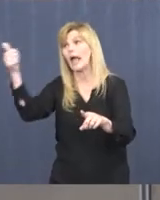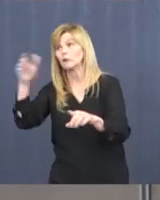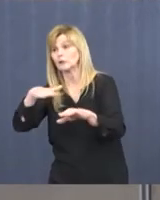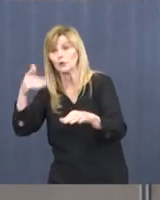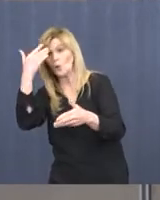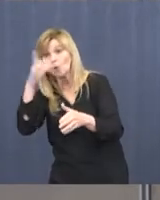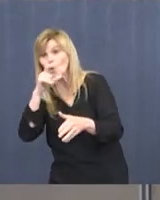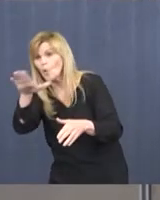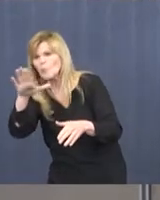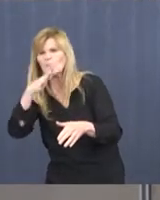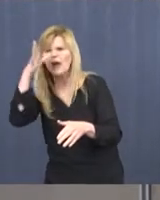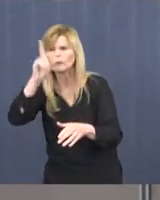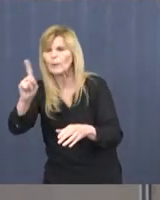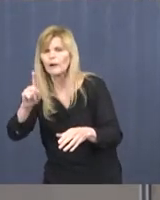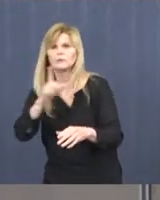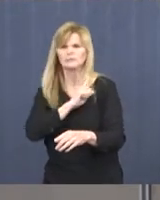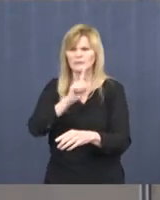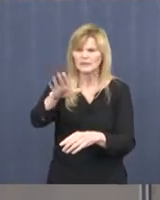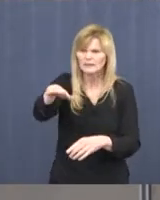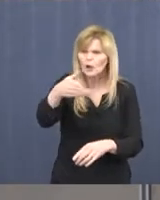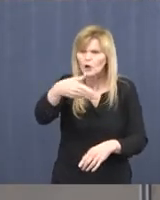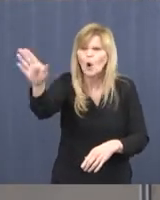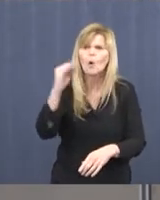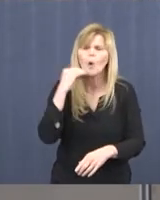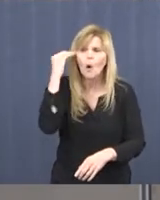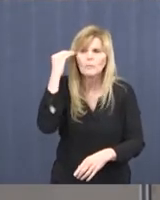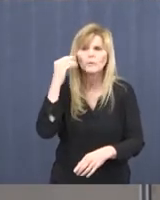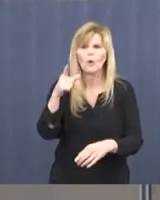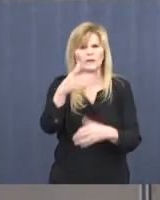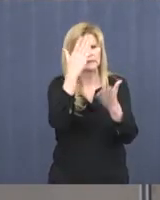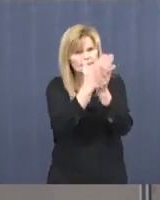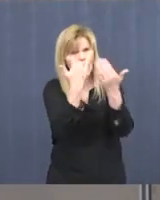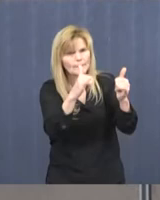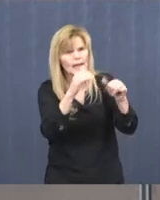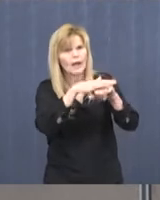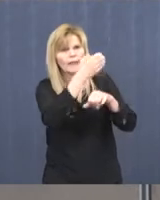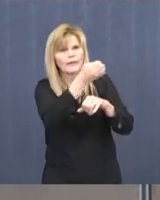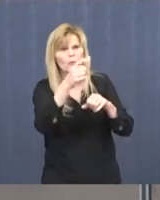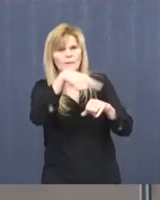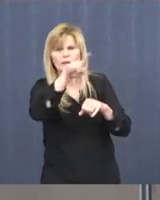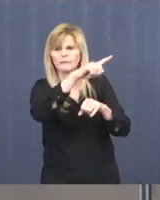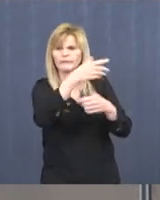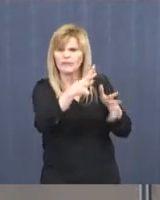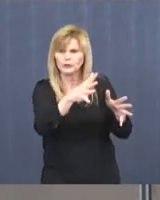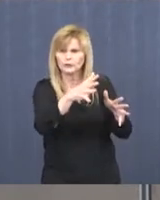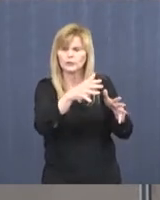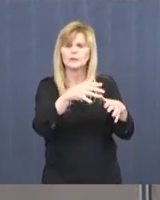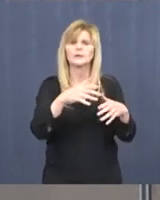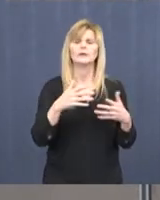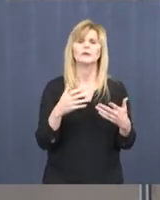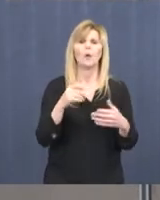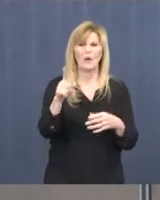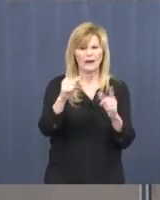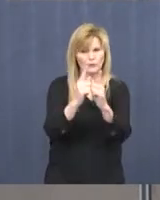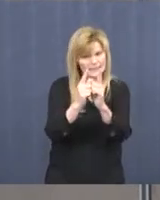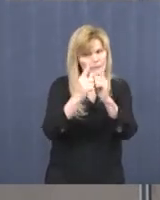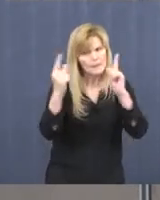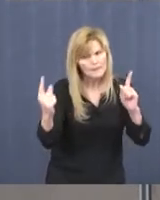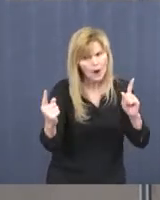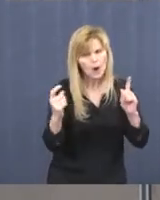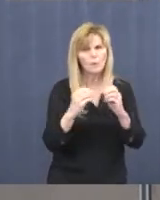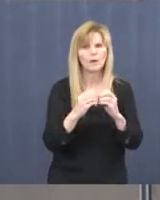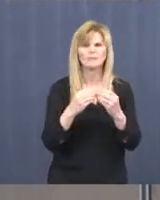don't know to go home or to get off the equipment or to just maintain the social distancing rules,